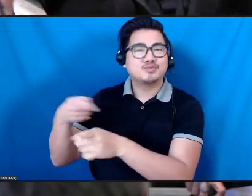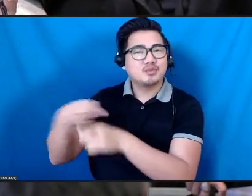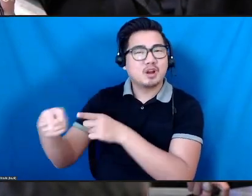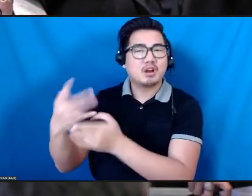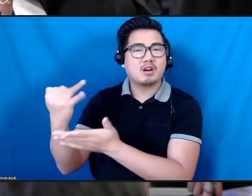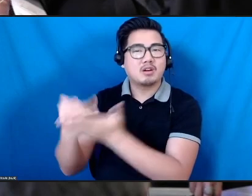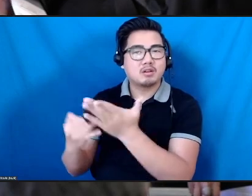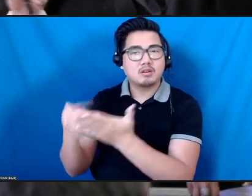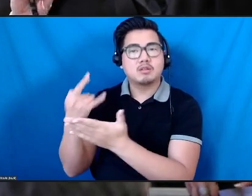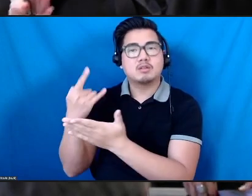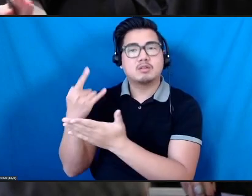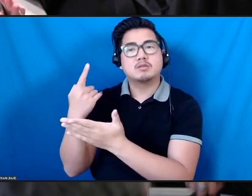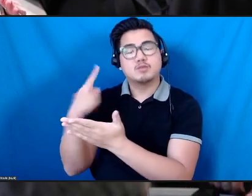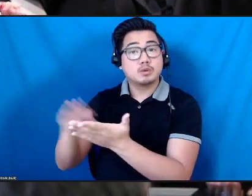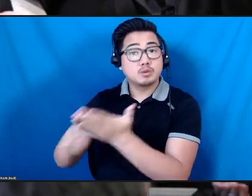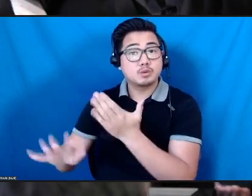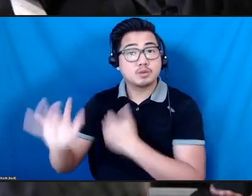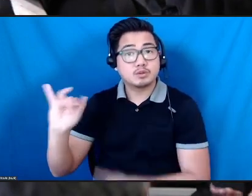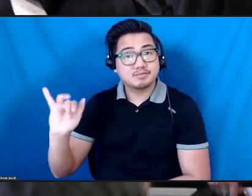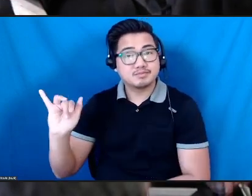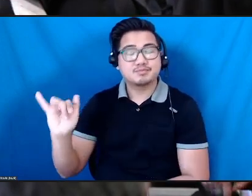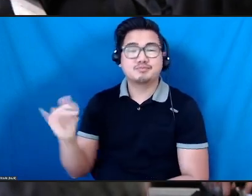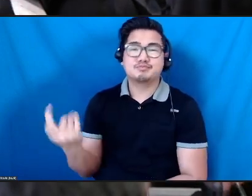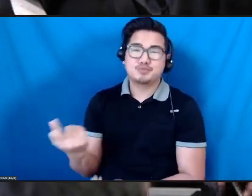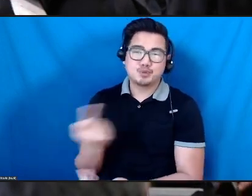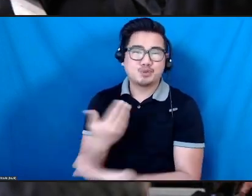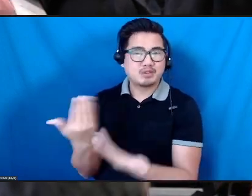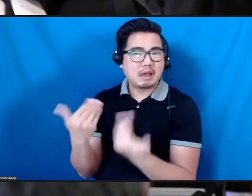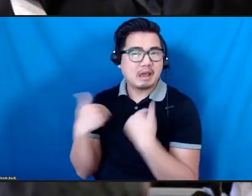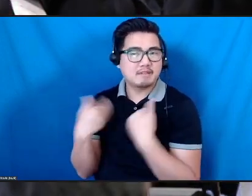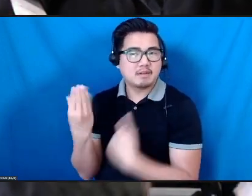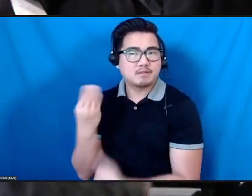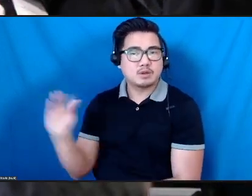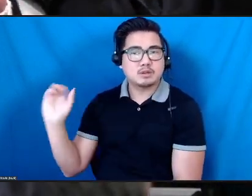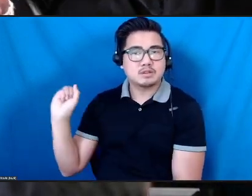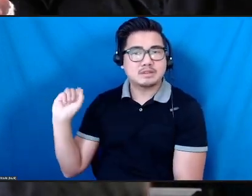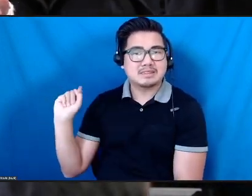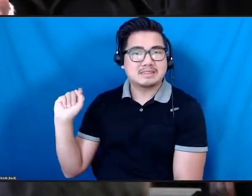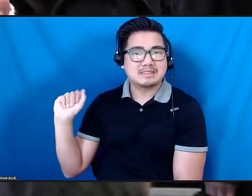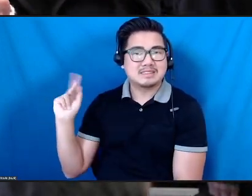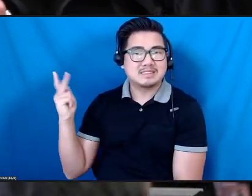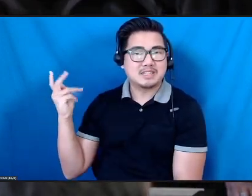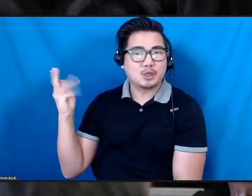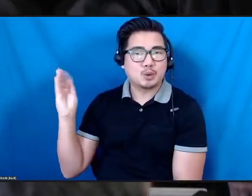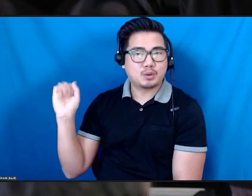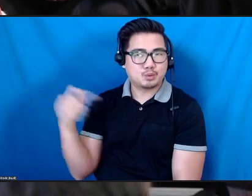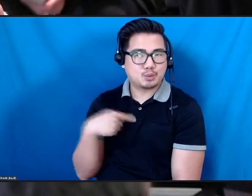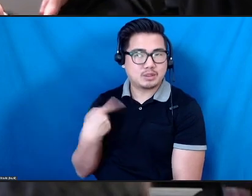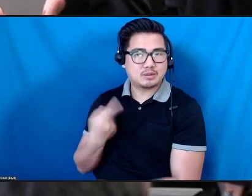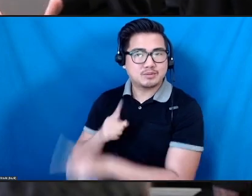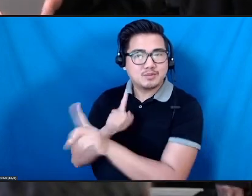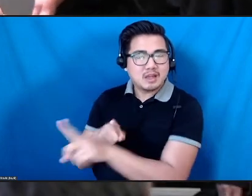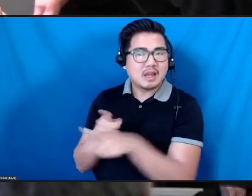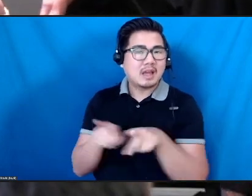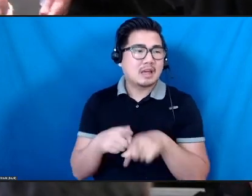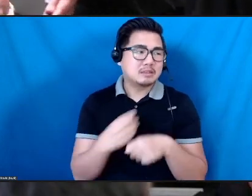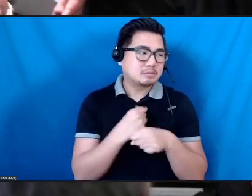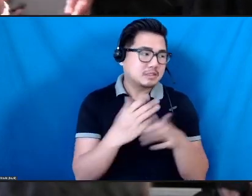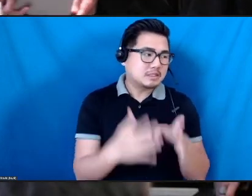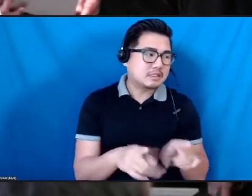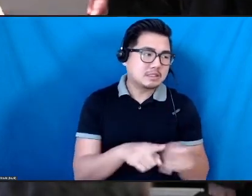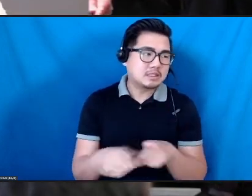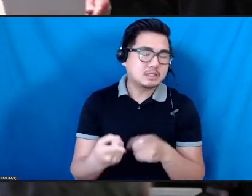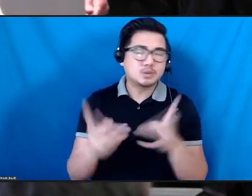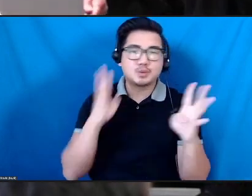sort of stakeholders that we're responding to. As a maker, as a creative producer, I am